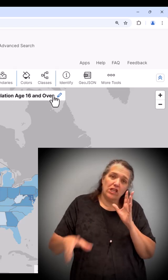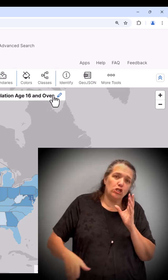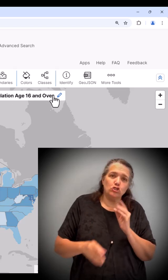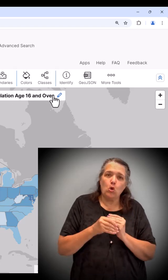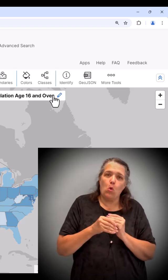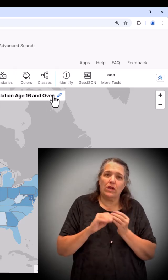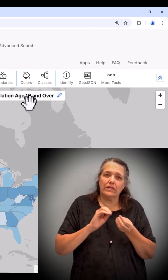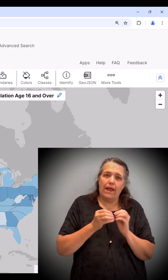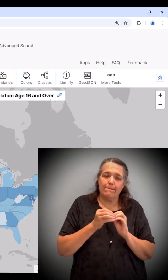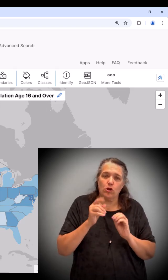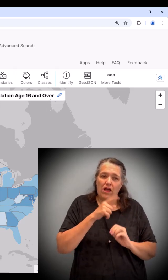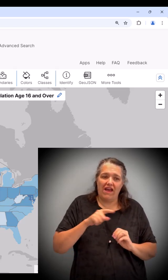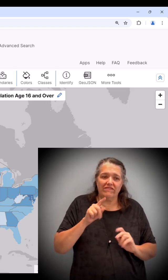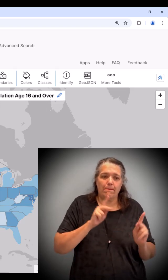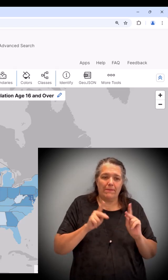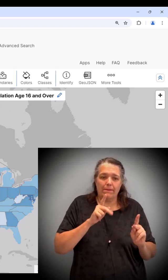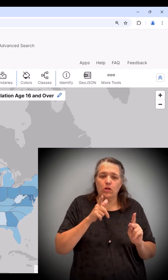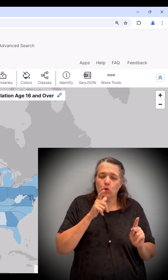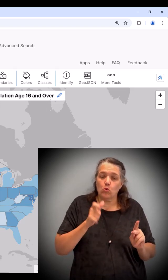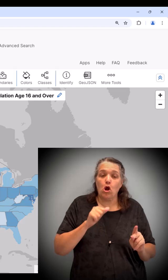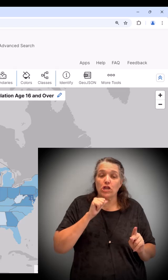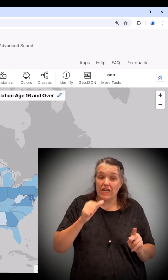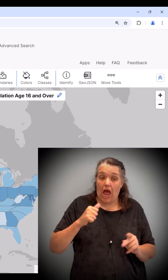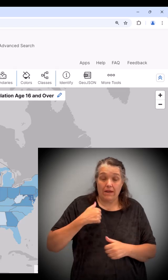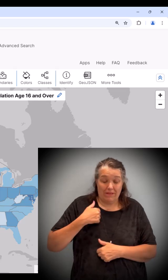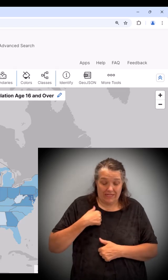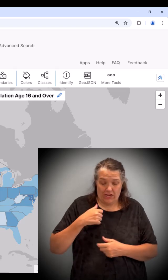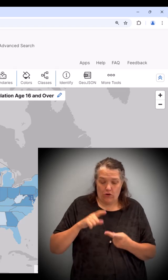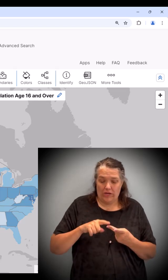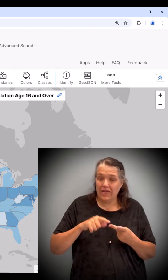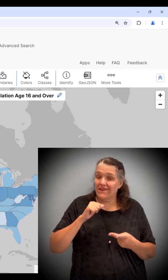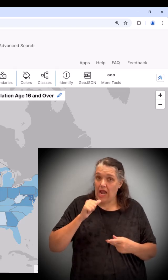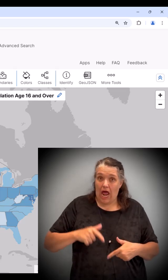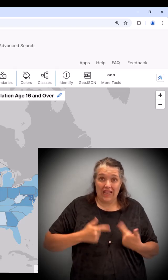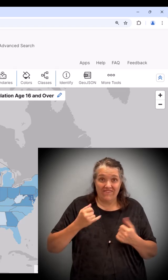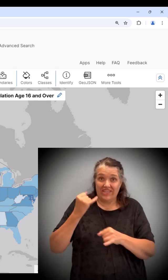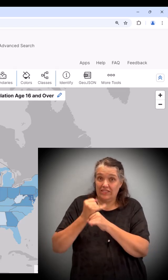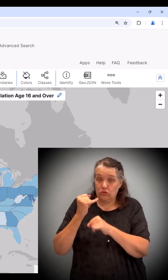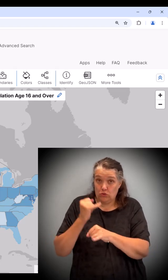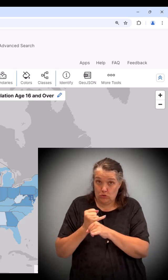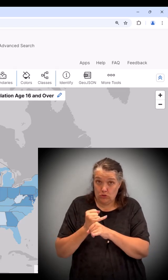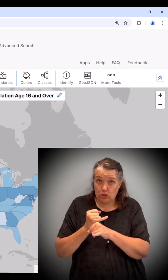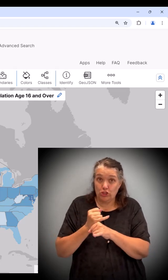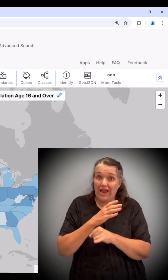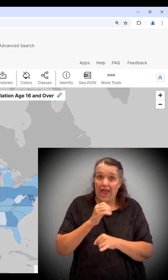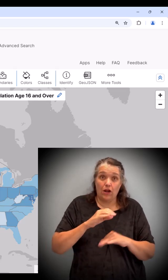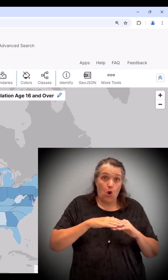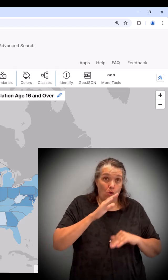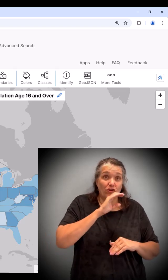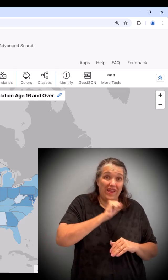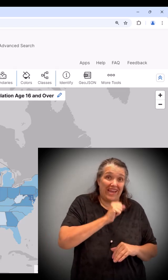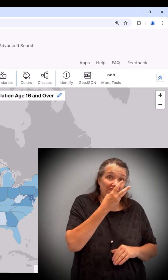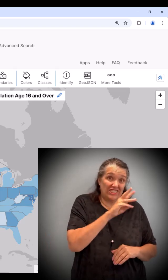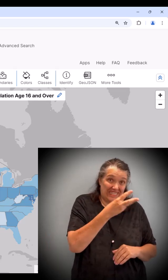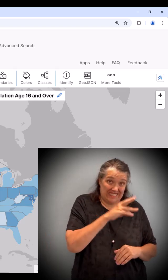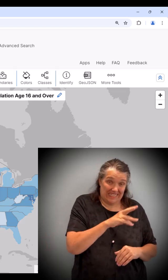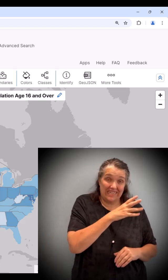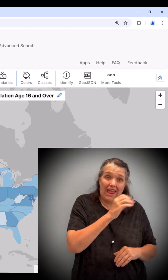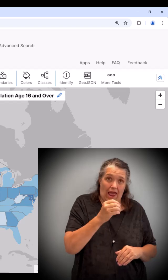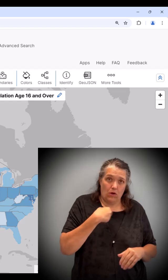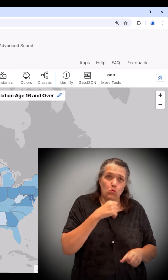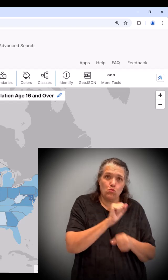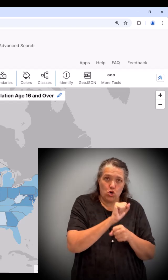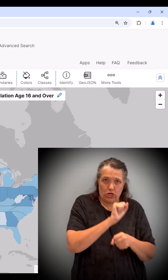total civilian non-institutionalized population 16 years and over who are employed.